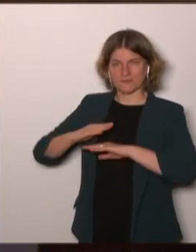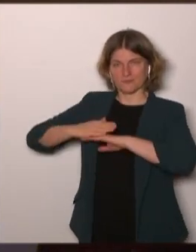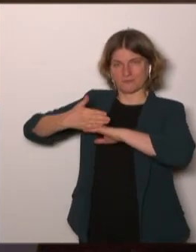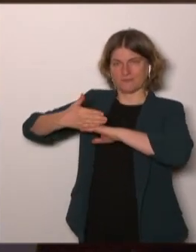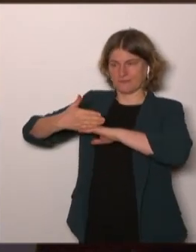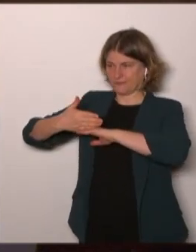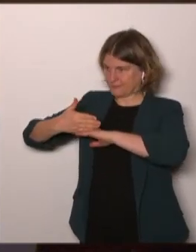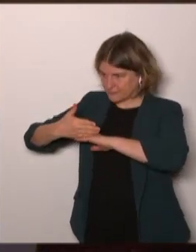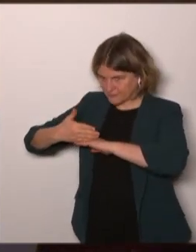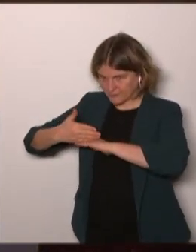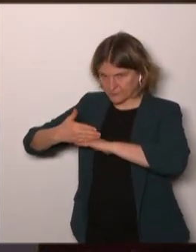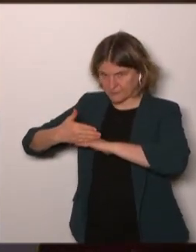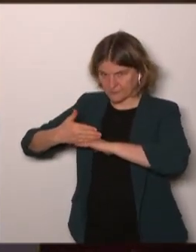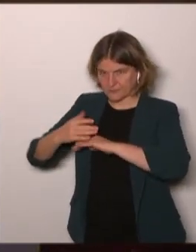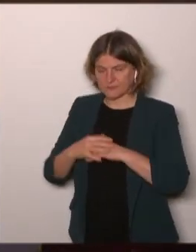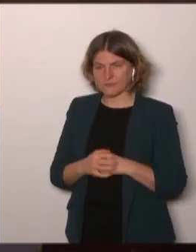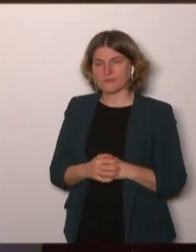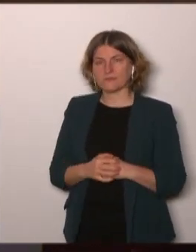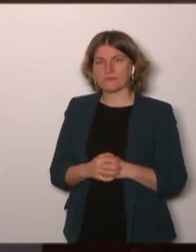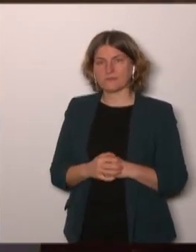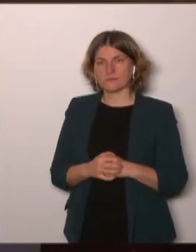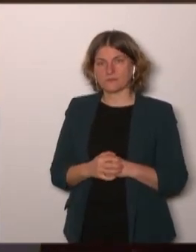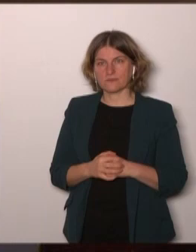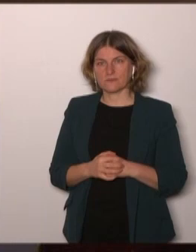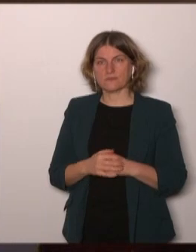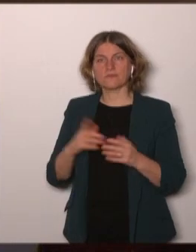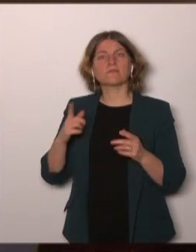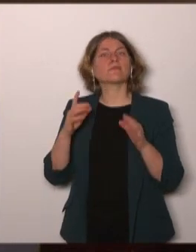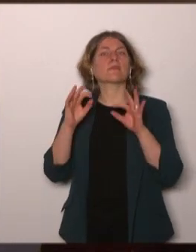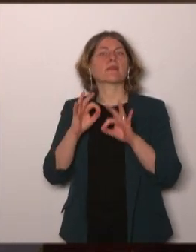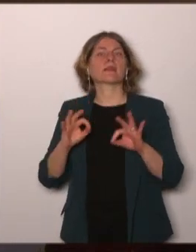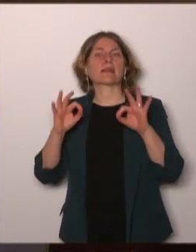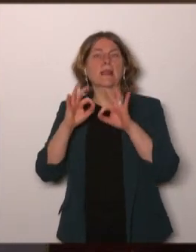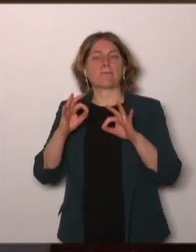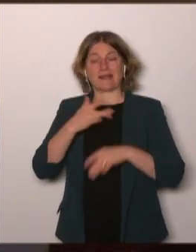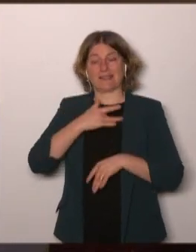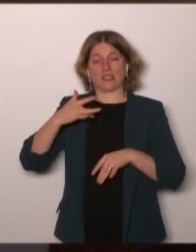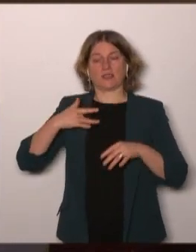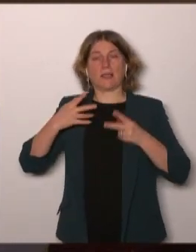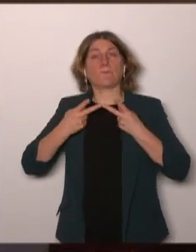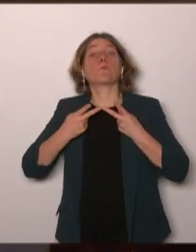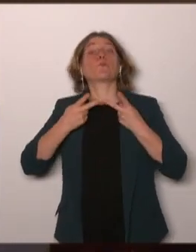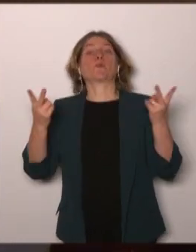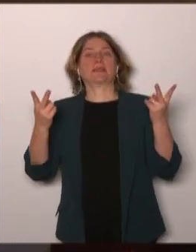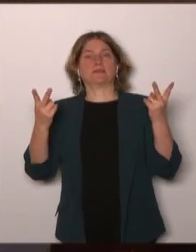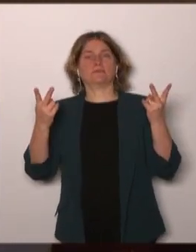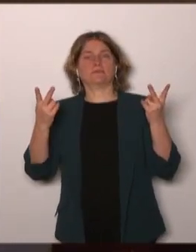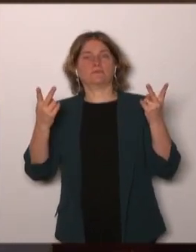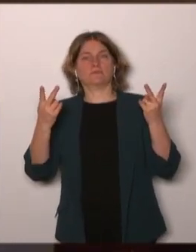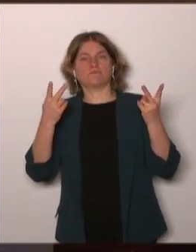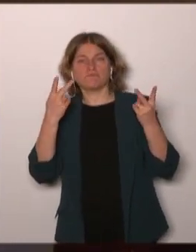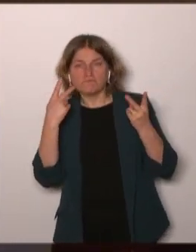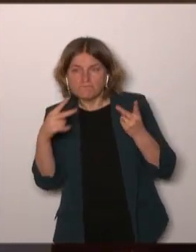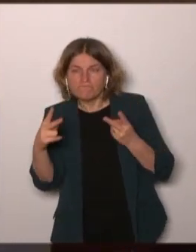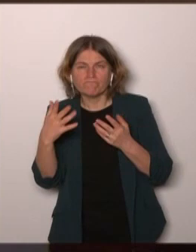you do not include public health in your scheme don't you think that population based and contextualized